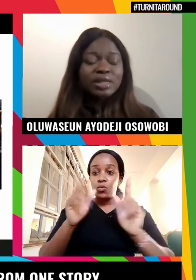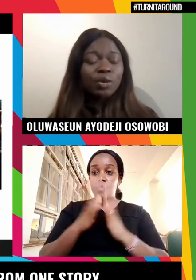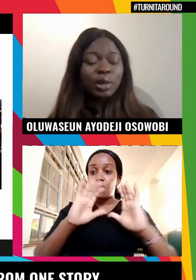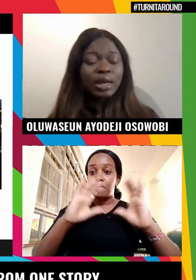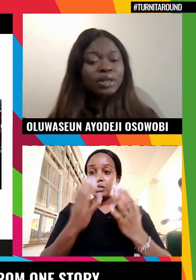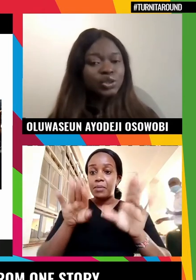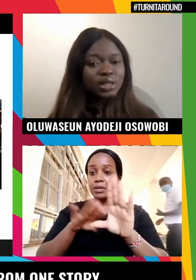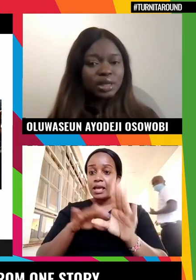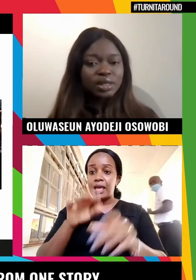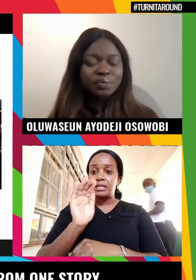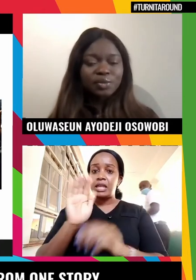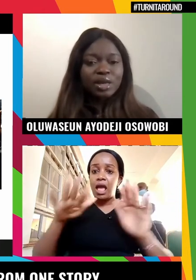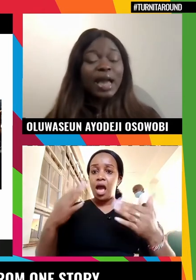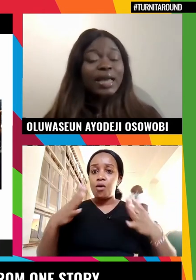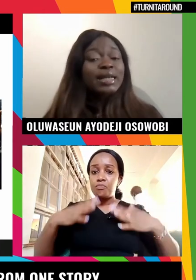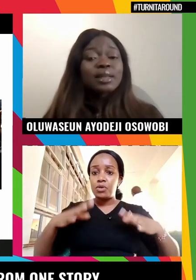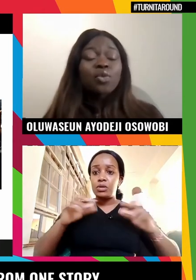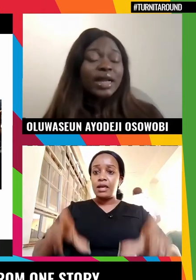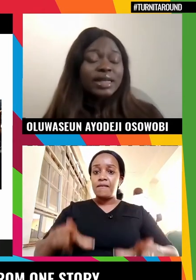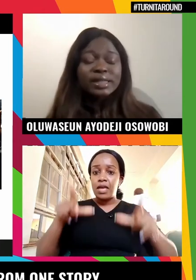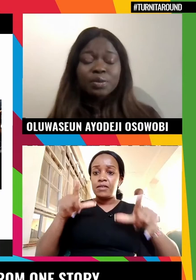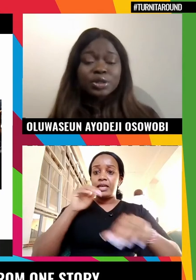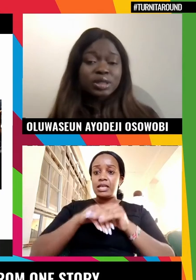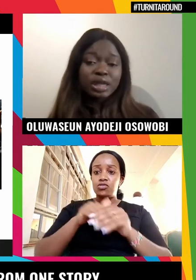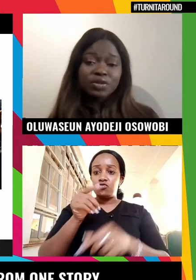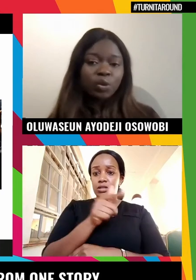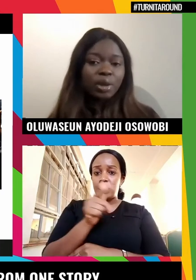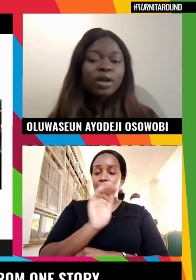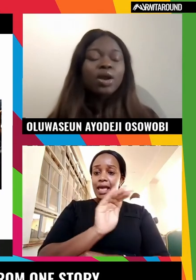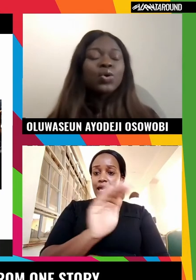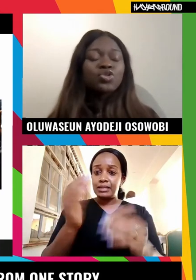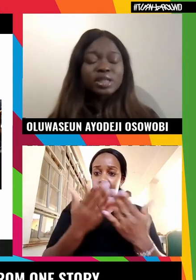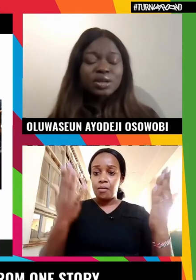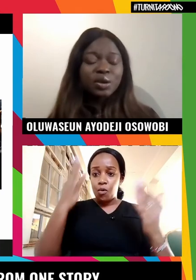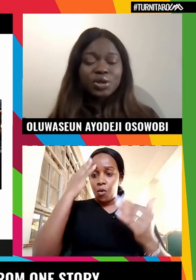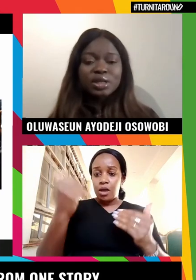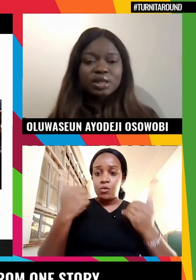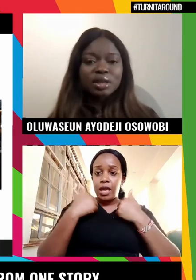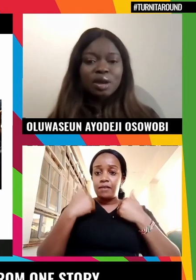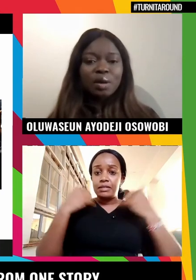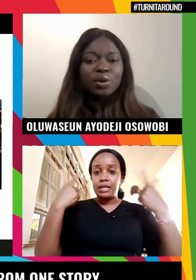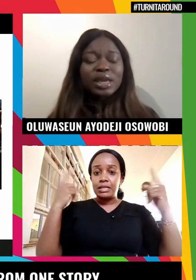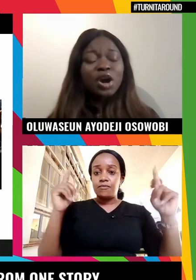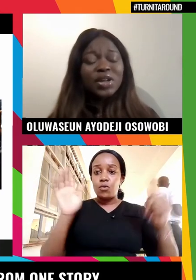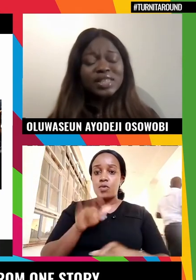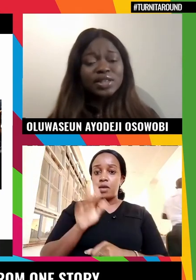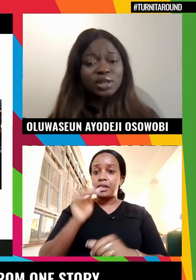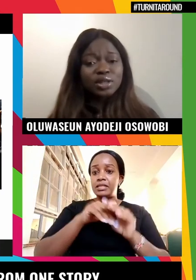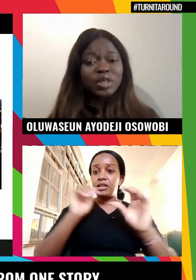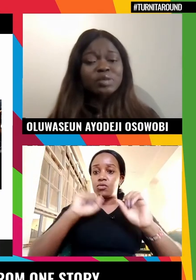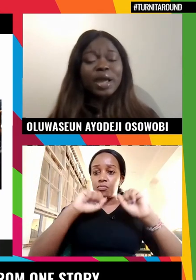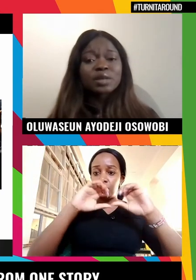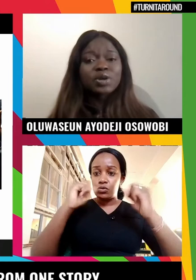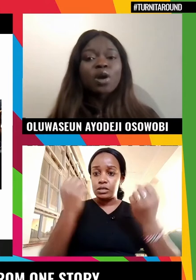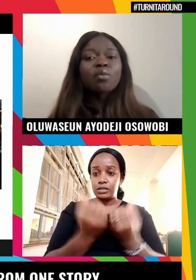survivors and women have been treated. I asked them why to celebrate successful women who visit the community, but encourage their